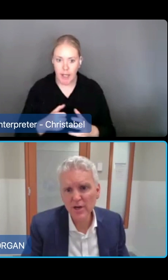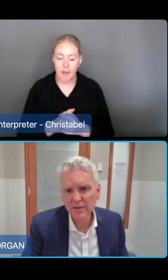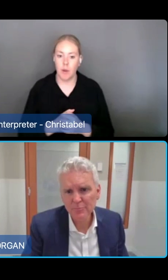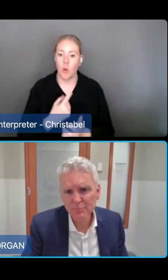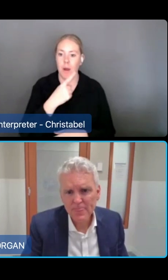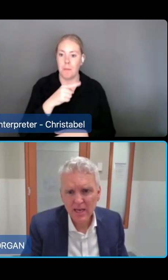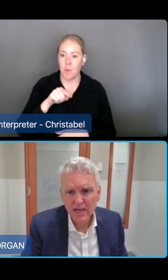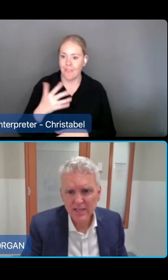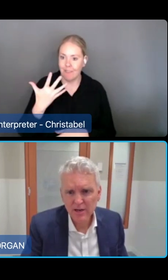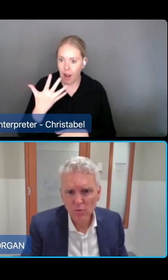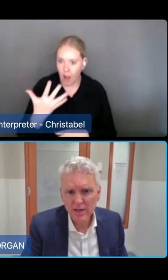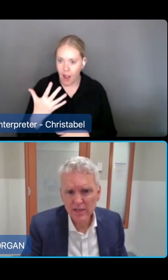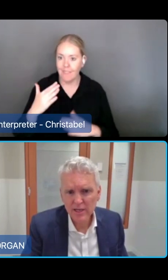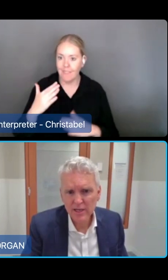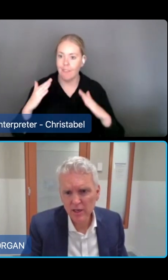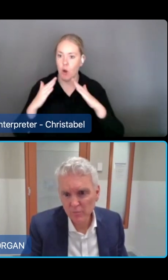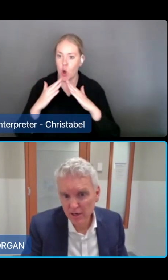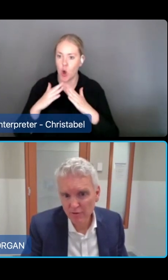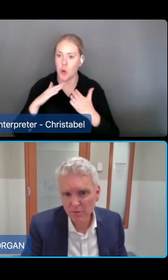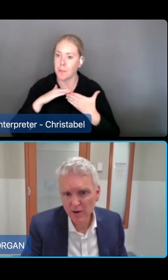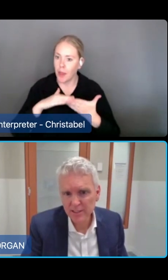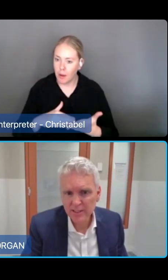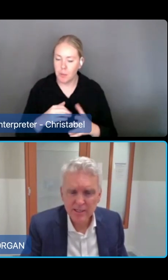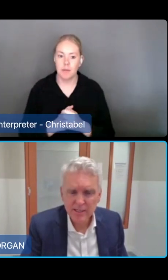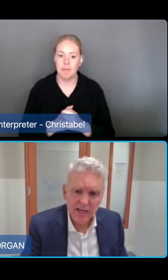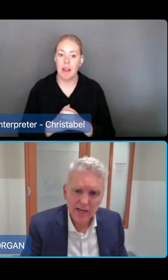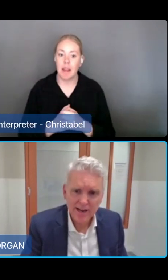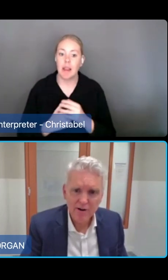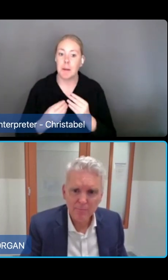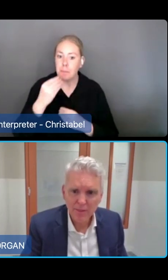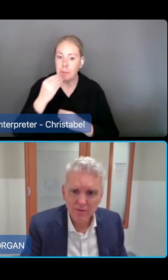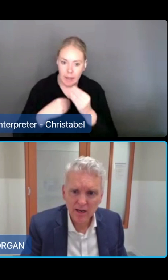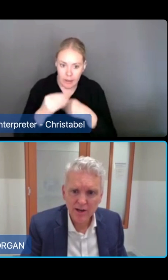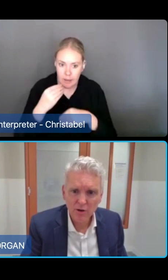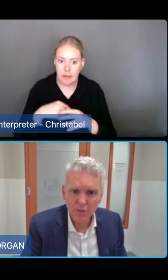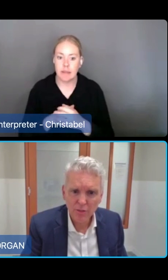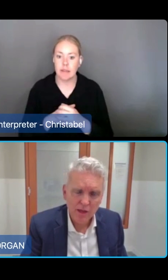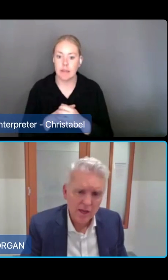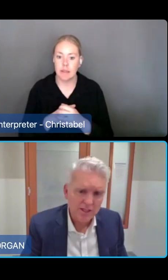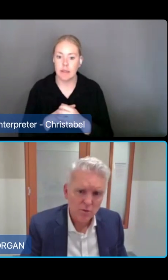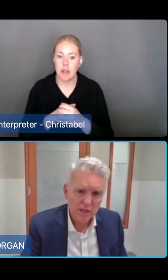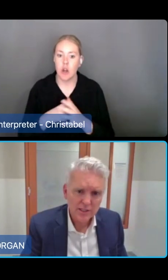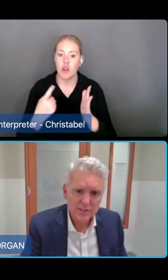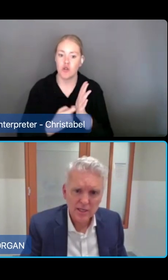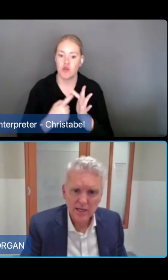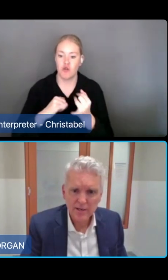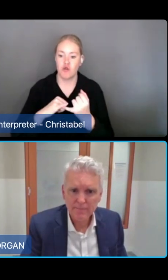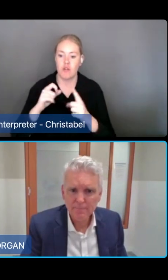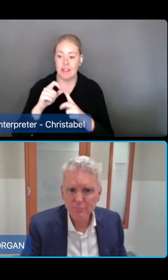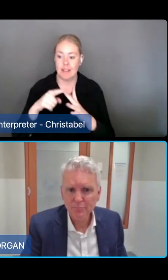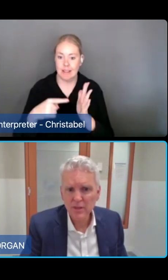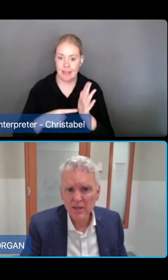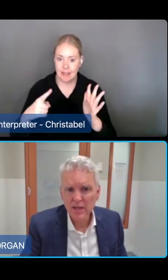meals per week, a day a week in community respite, an hour a month of allied health, as well as